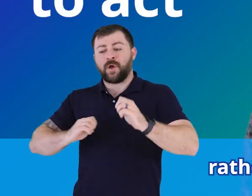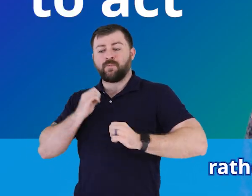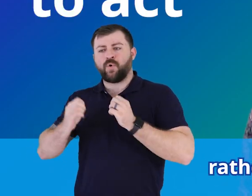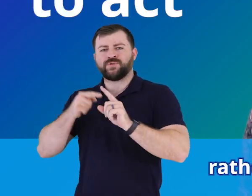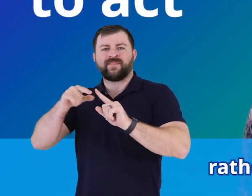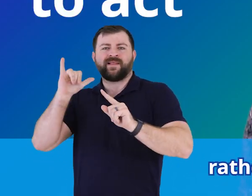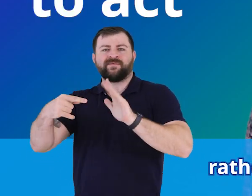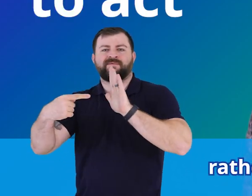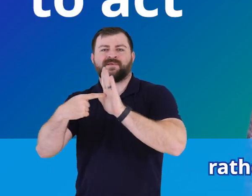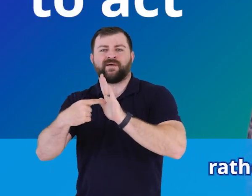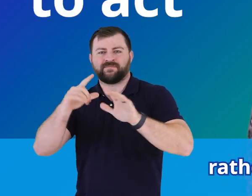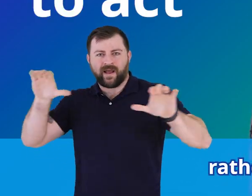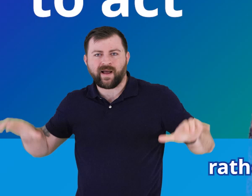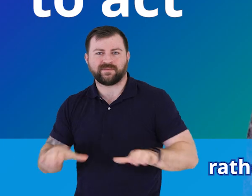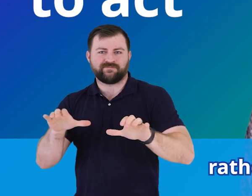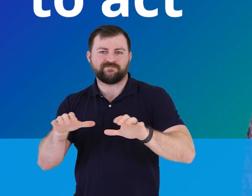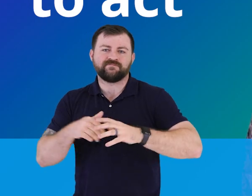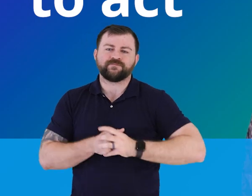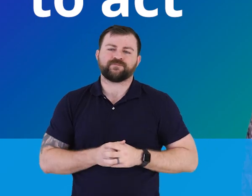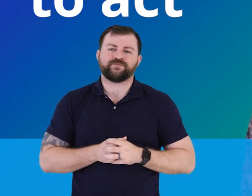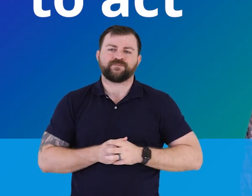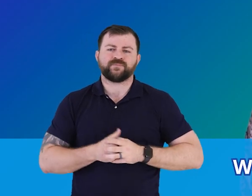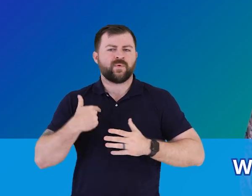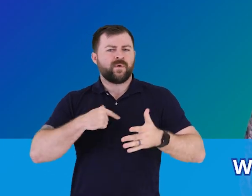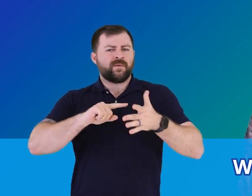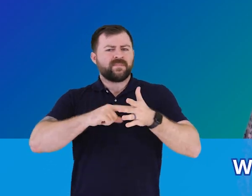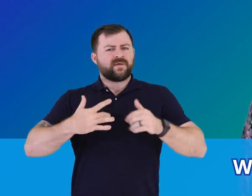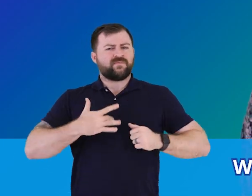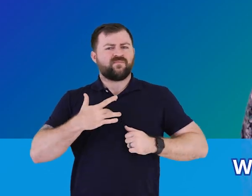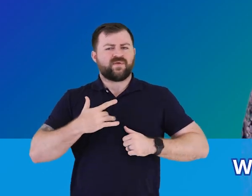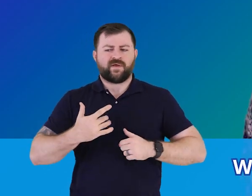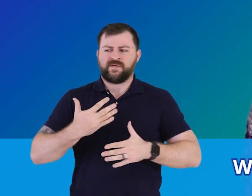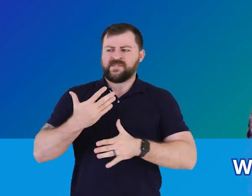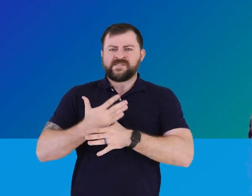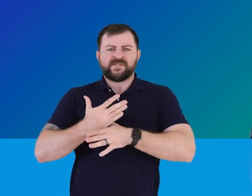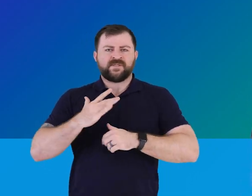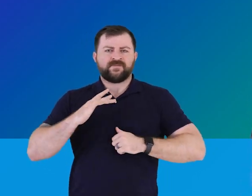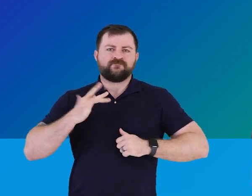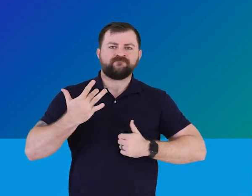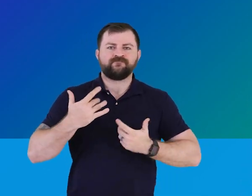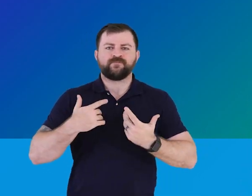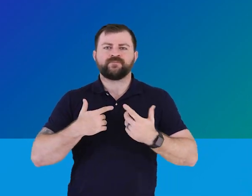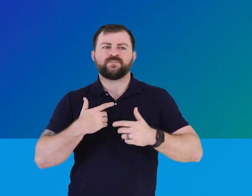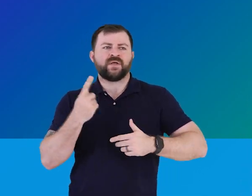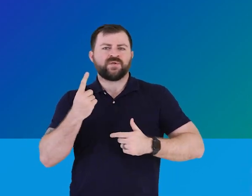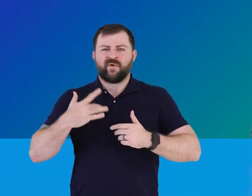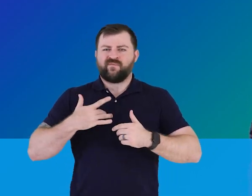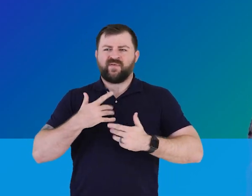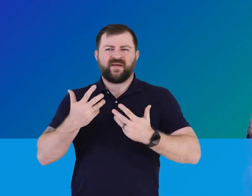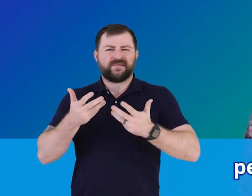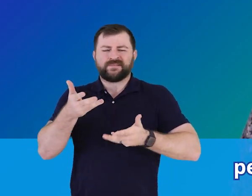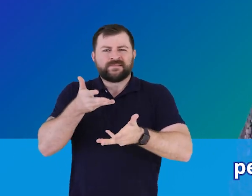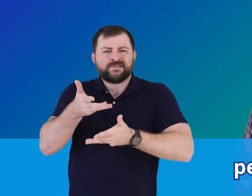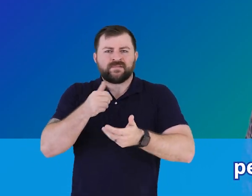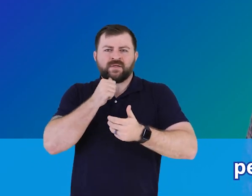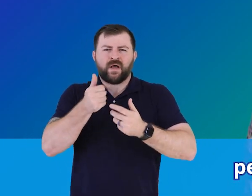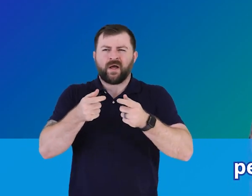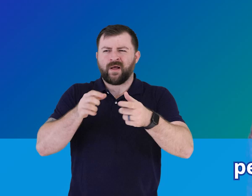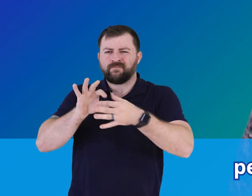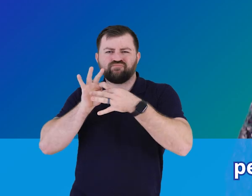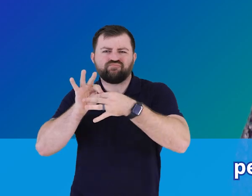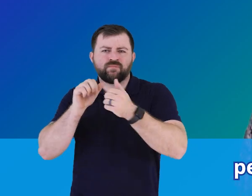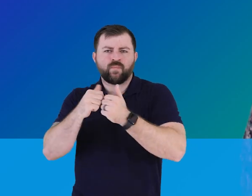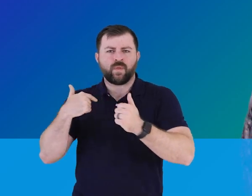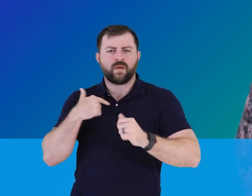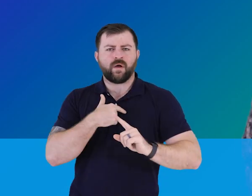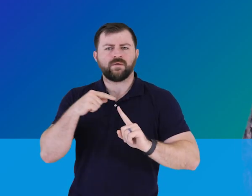emotion as a sign to act. When we begin to feel bothered, when we first feel that someone is perhaps not being